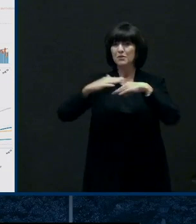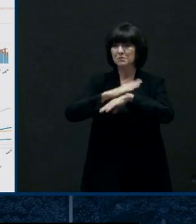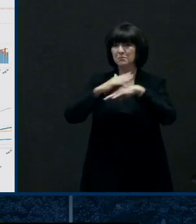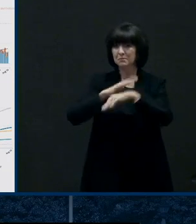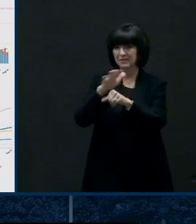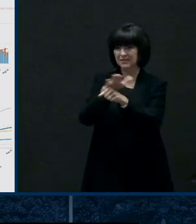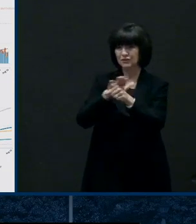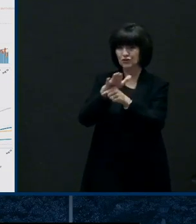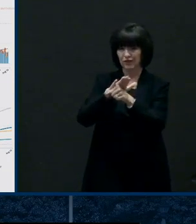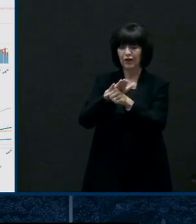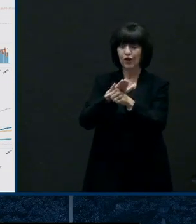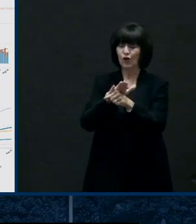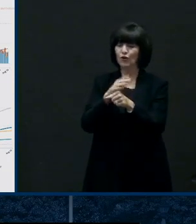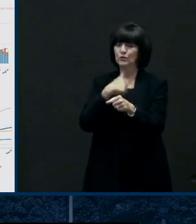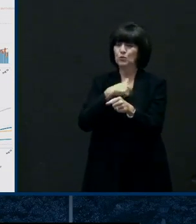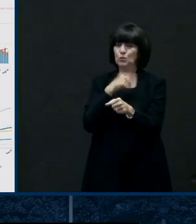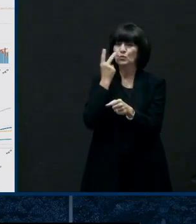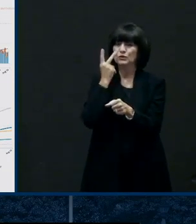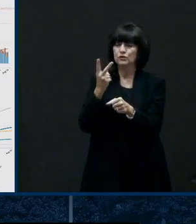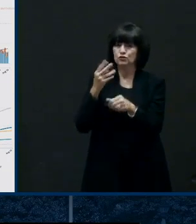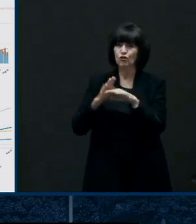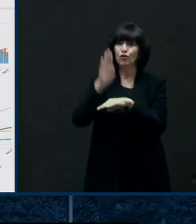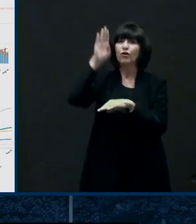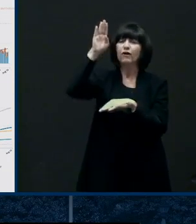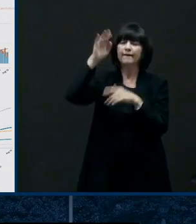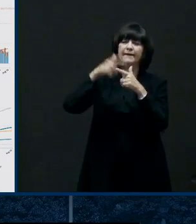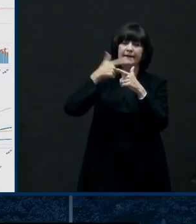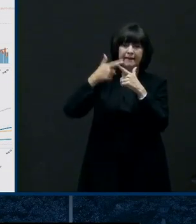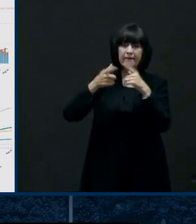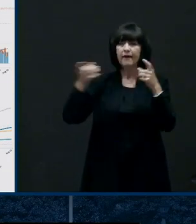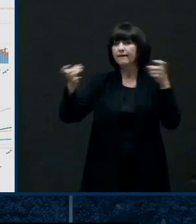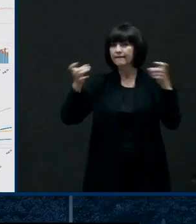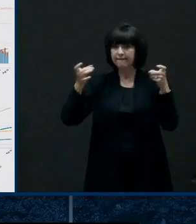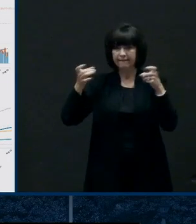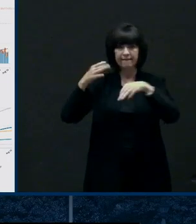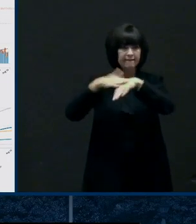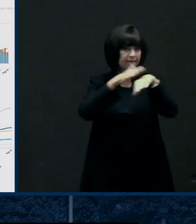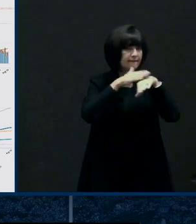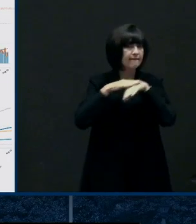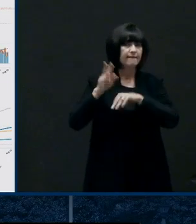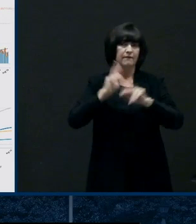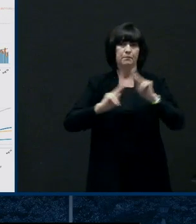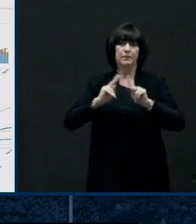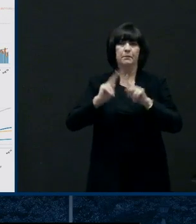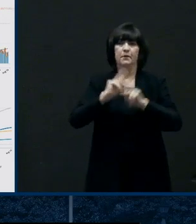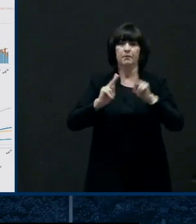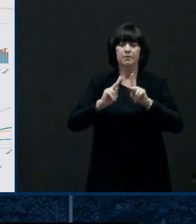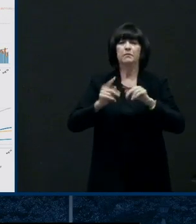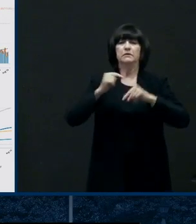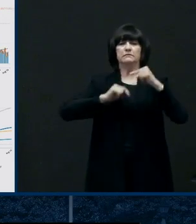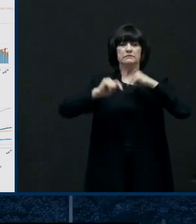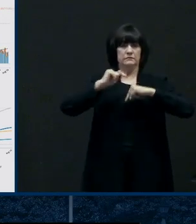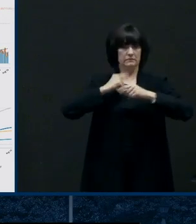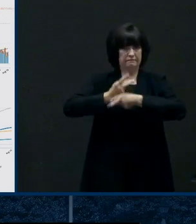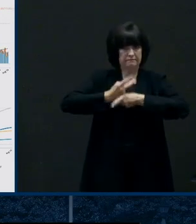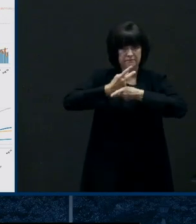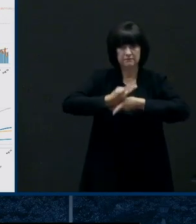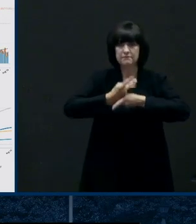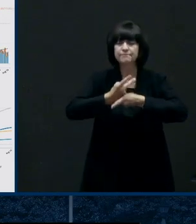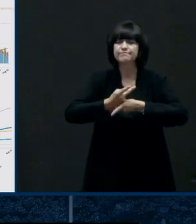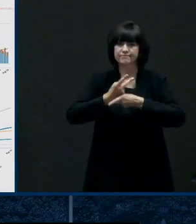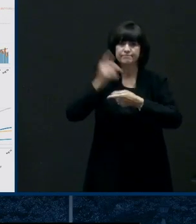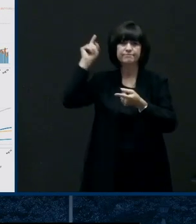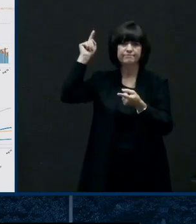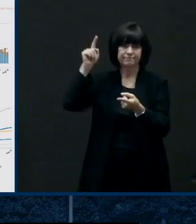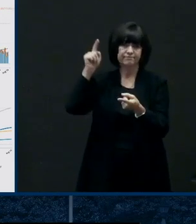90 day view you can really see this current hospitalizations consistently moving down from the peak of 337